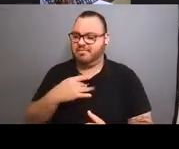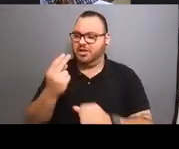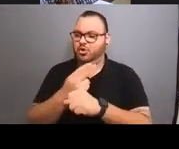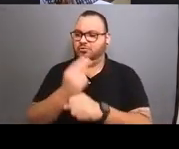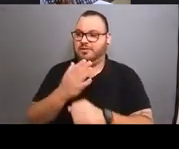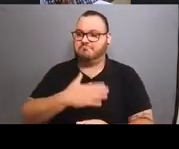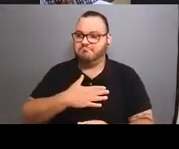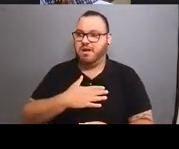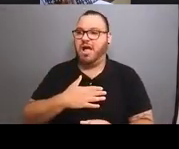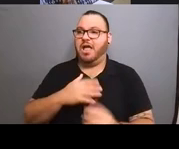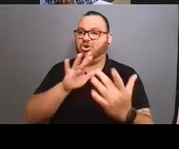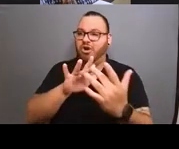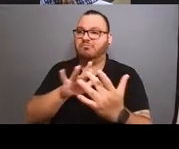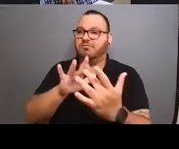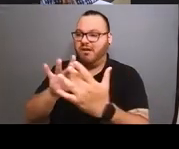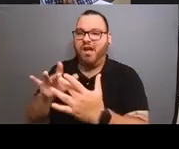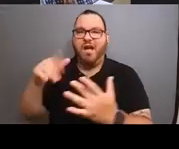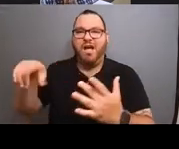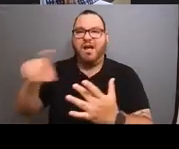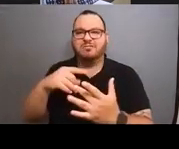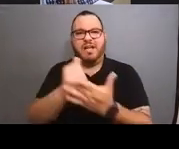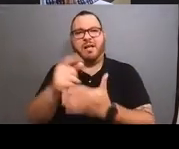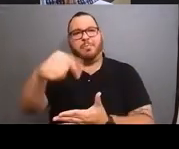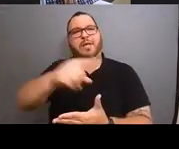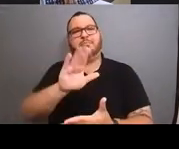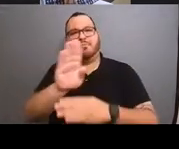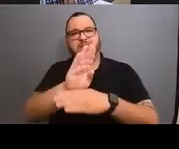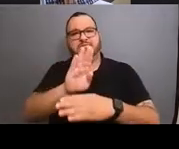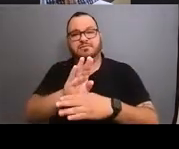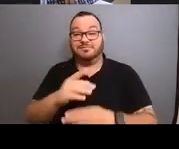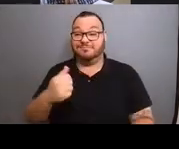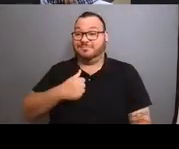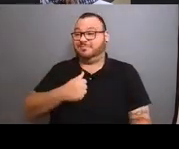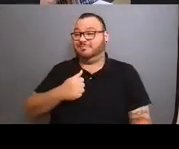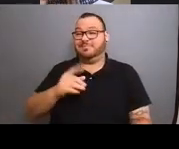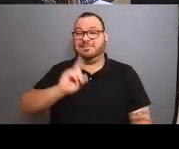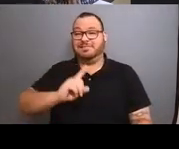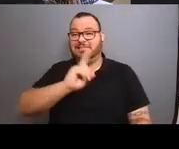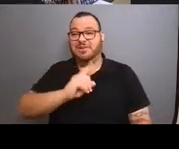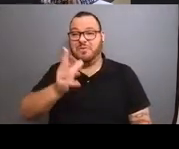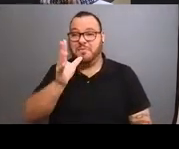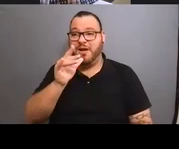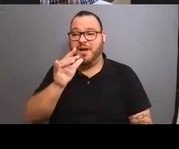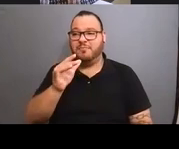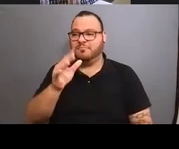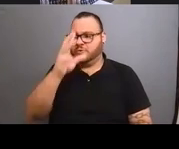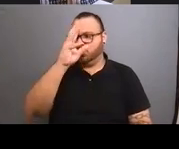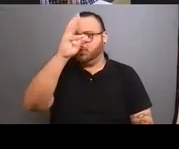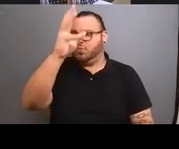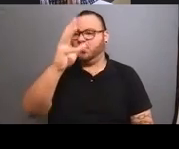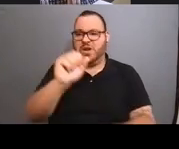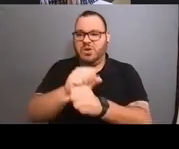their businesses out there and help them because as a single mom, myself, having been able to create a career